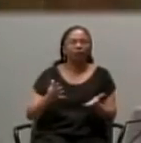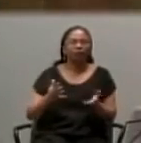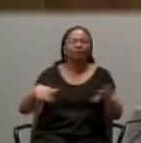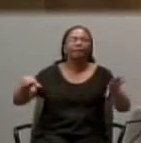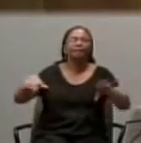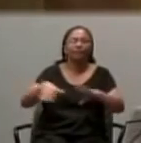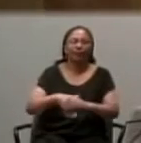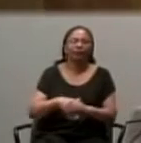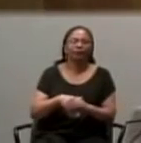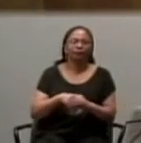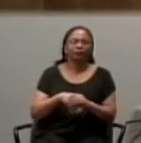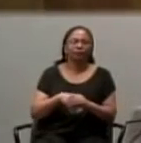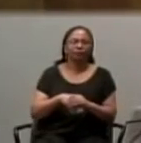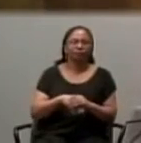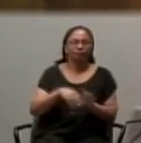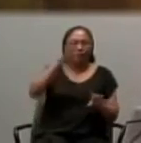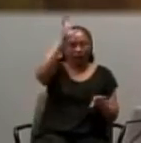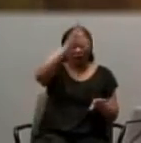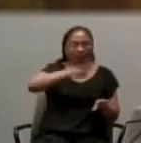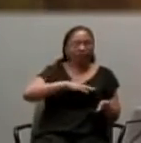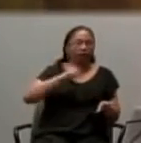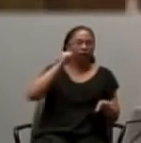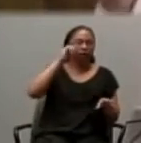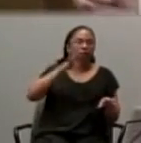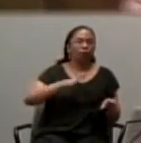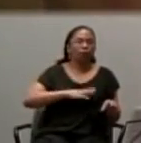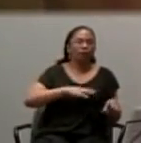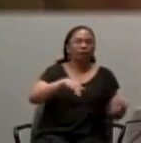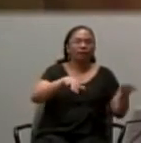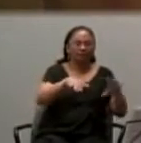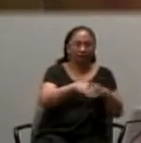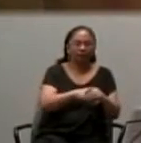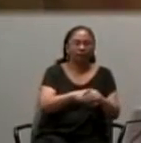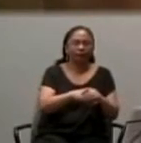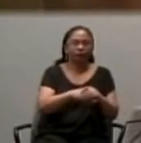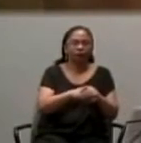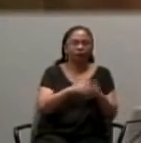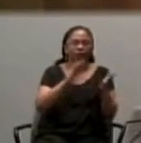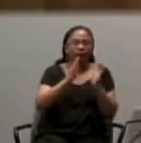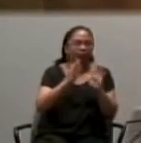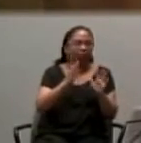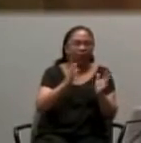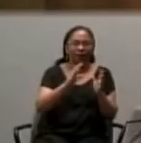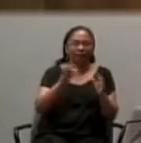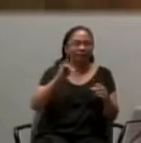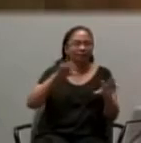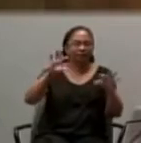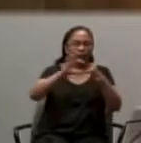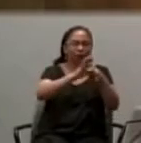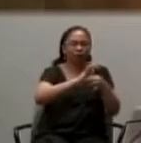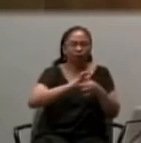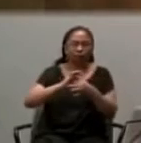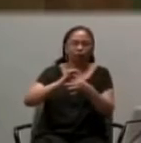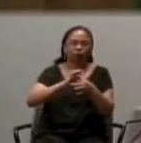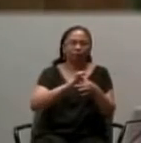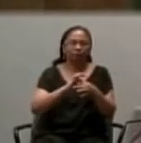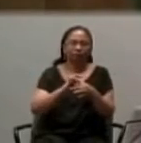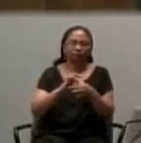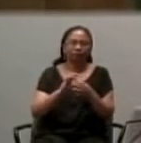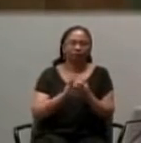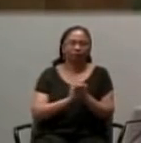And the marriage between a man and a woman reflects that relationship. Whole and entire. In a